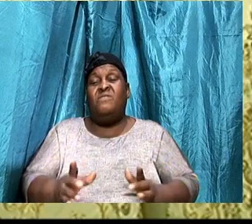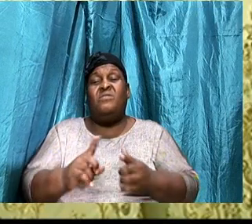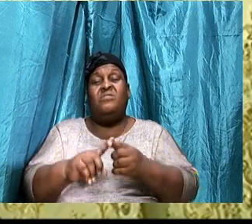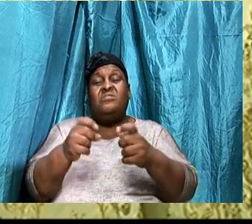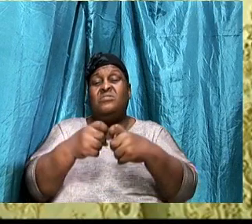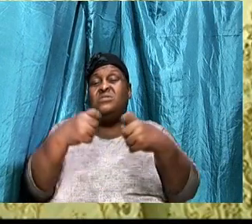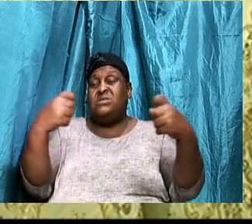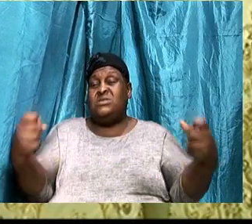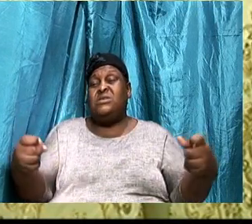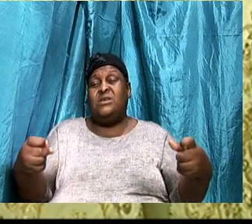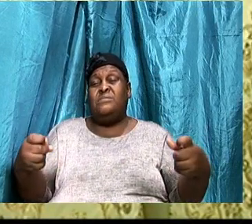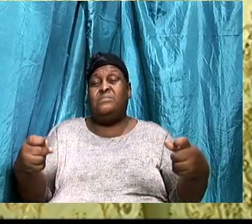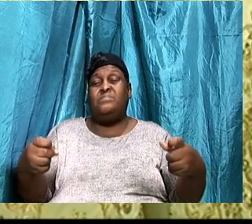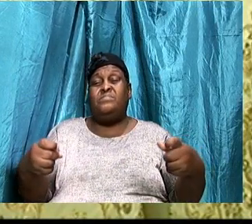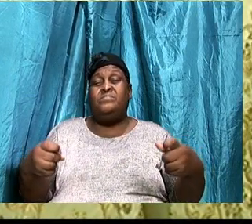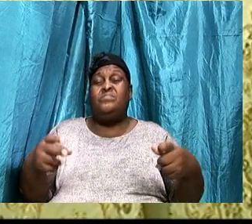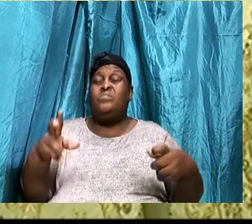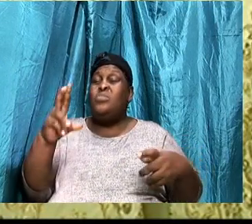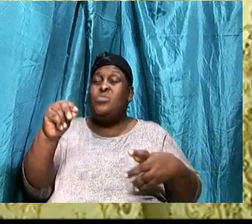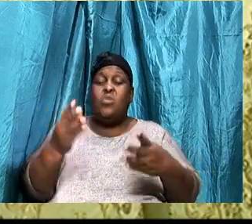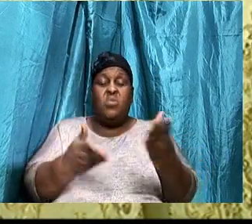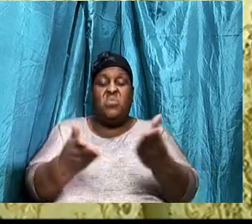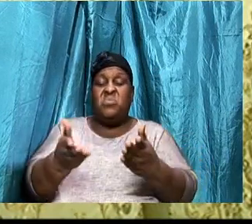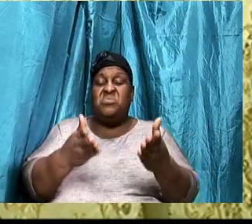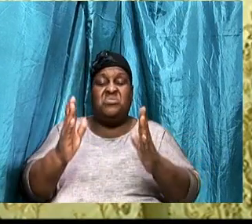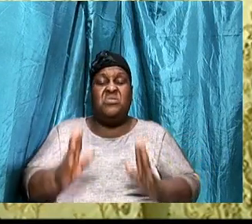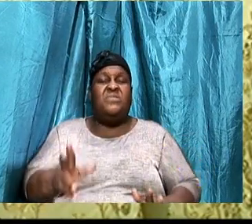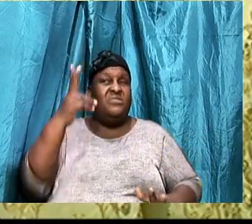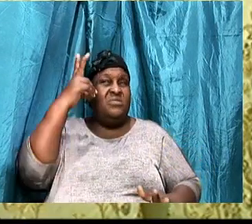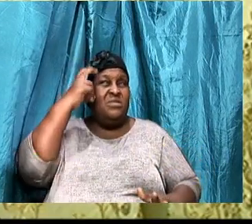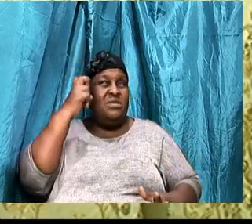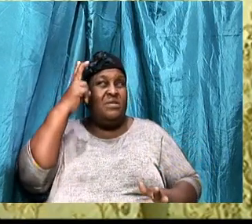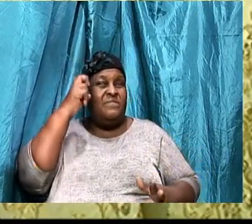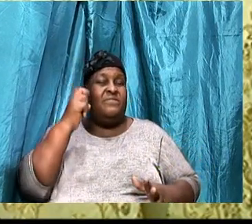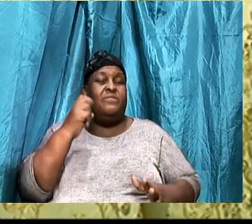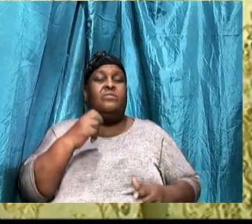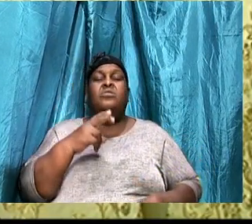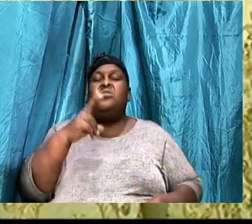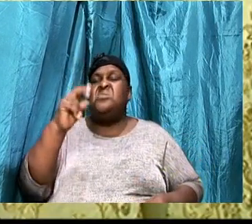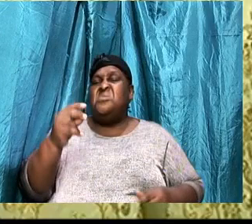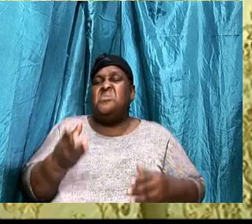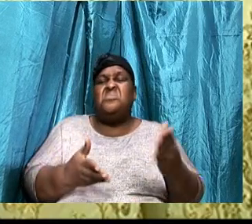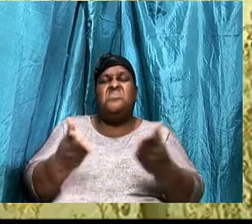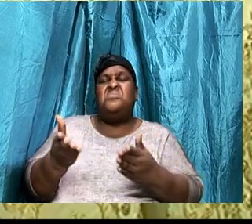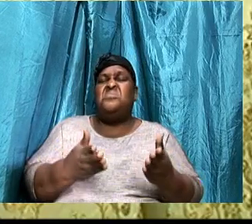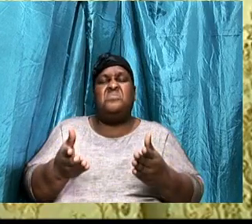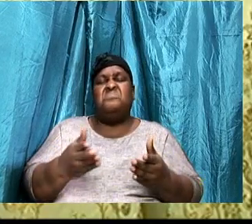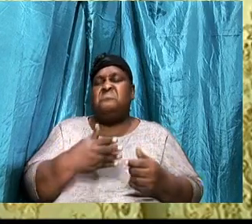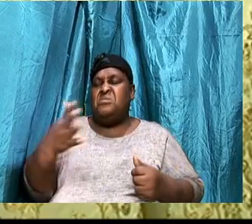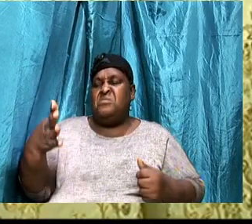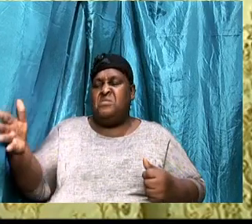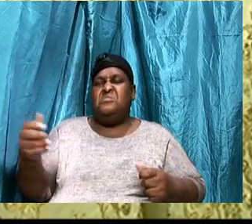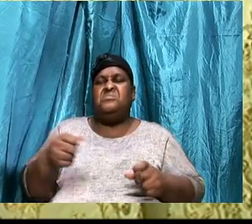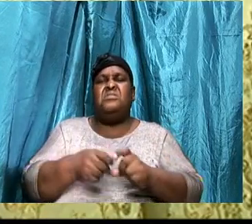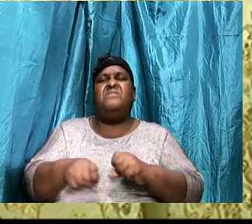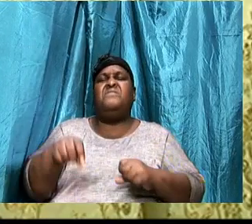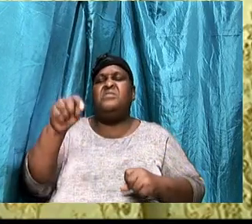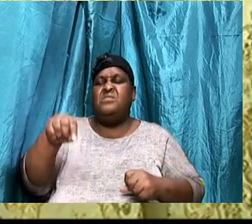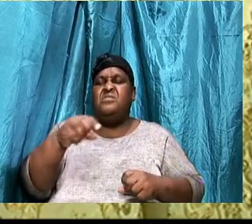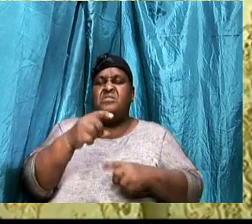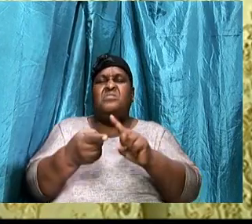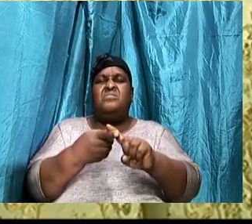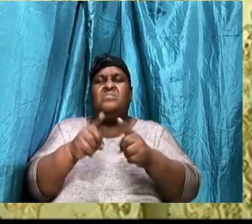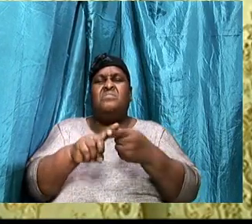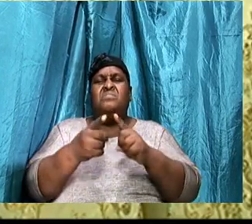sin. You are no longer a servant to the adversary. No longer a servant to the things of this world. But you are a